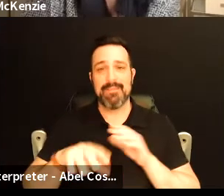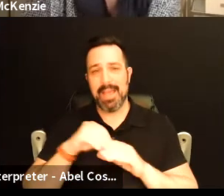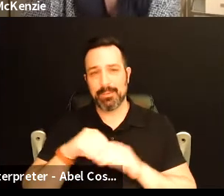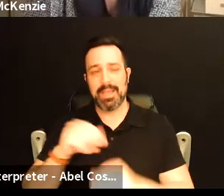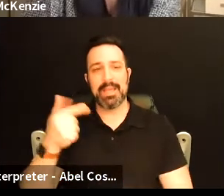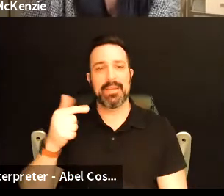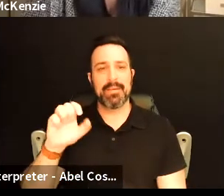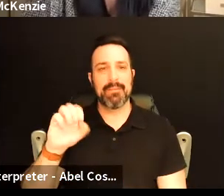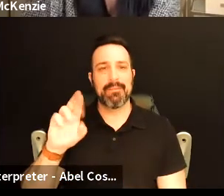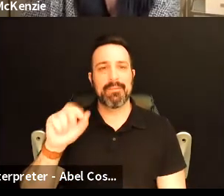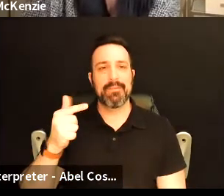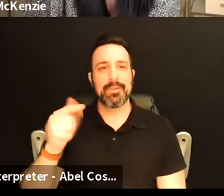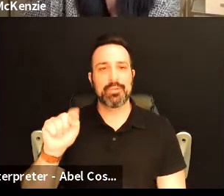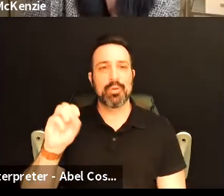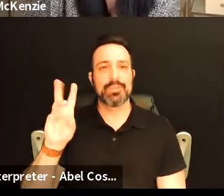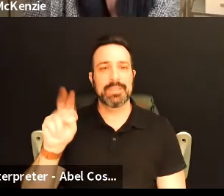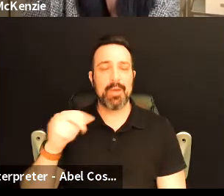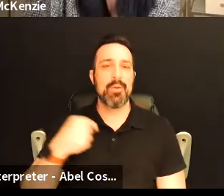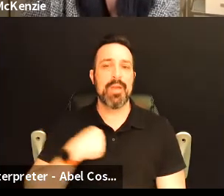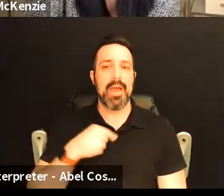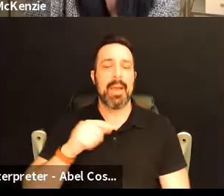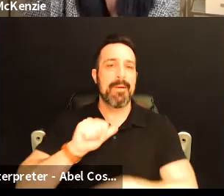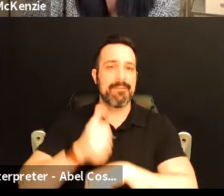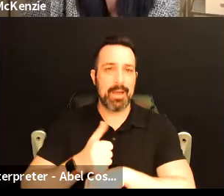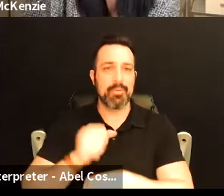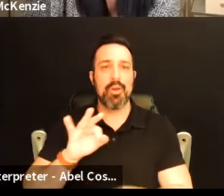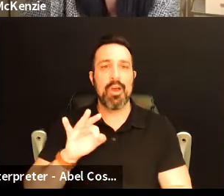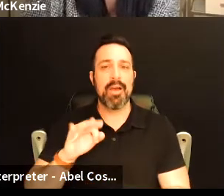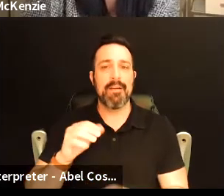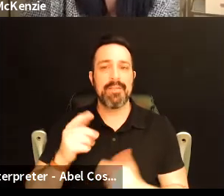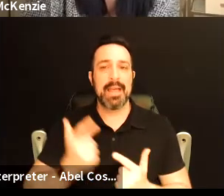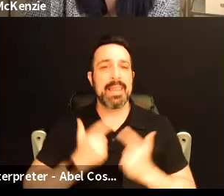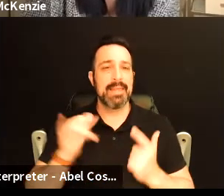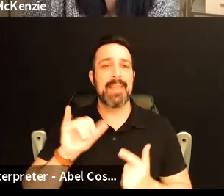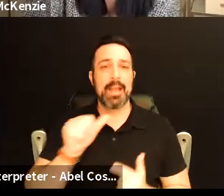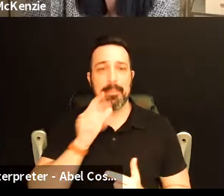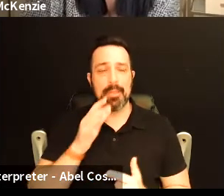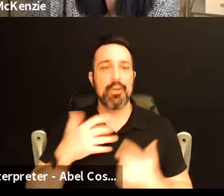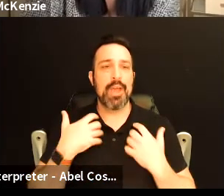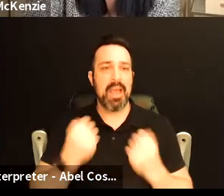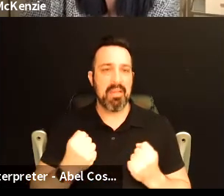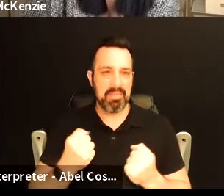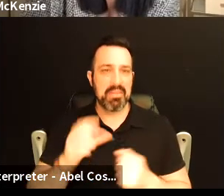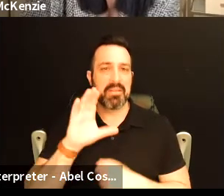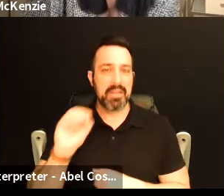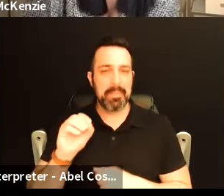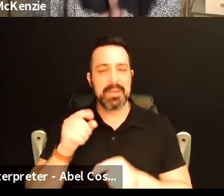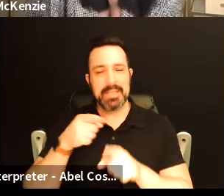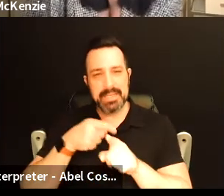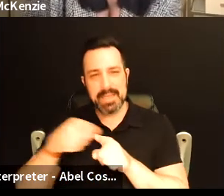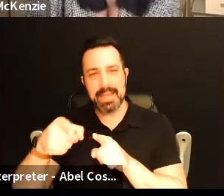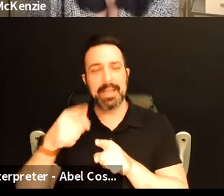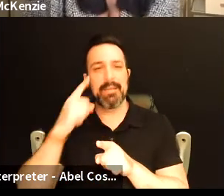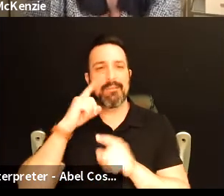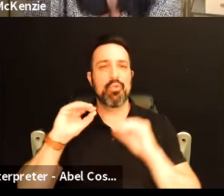Georgetown and I am the founder of Look Like a Mother which is a health and wellness company dedicated to